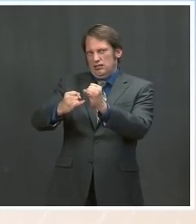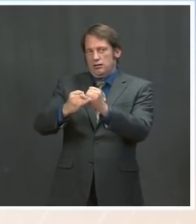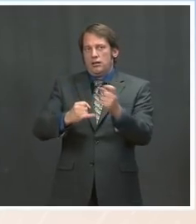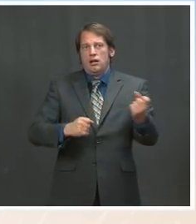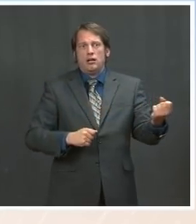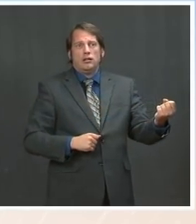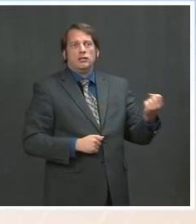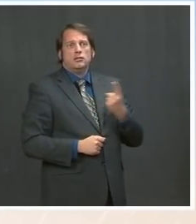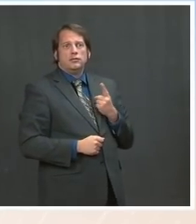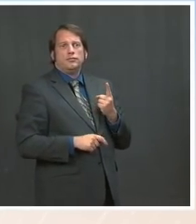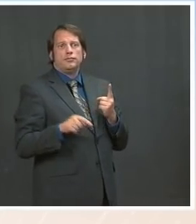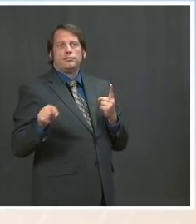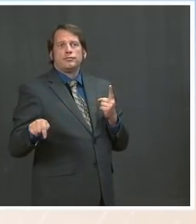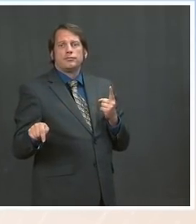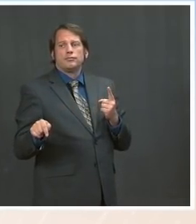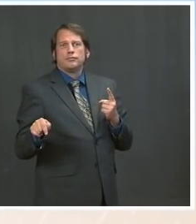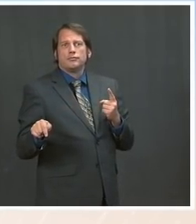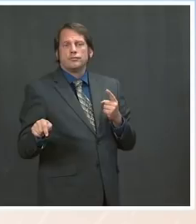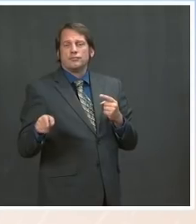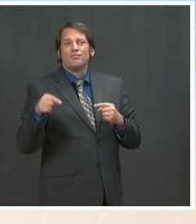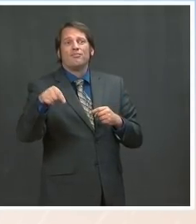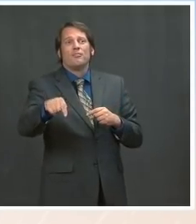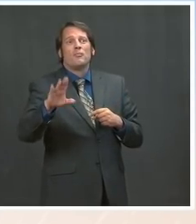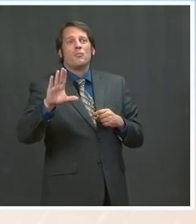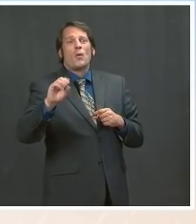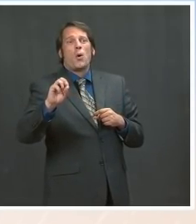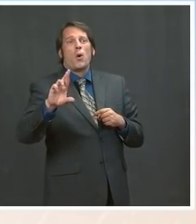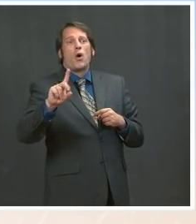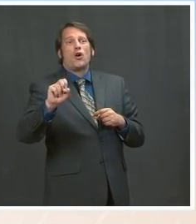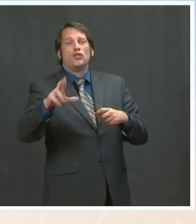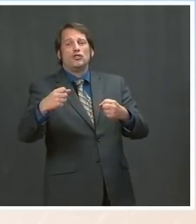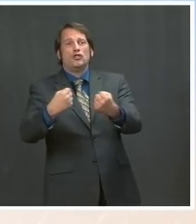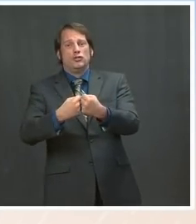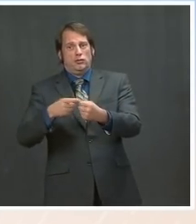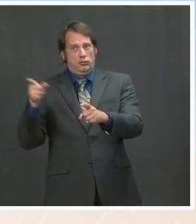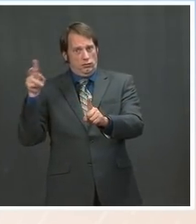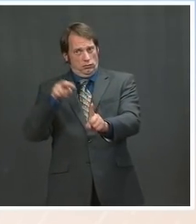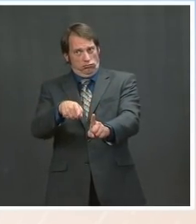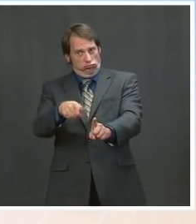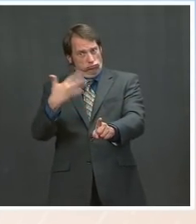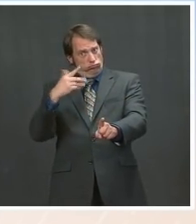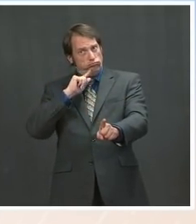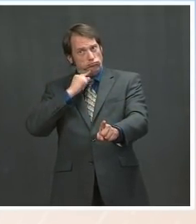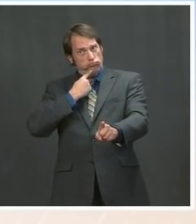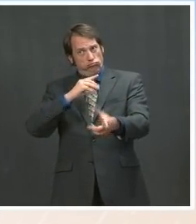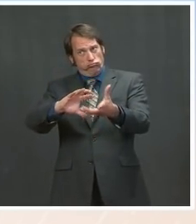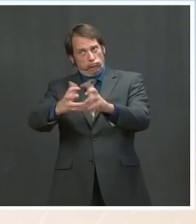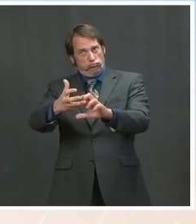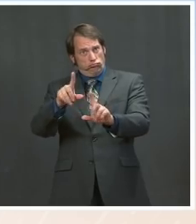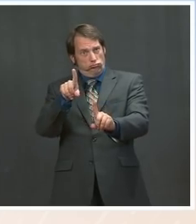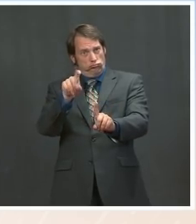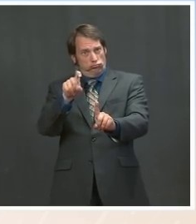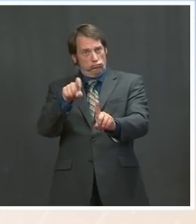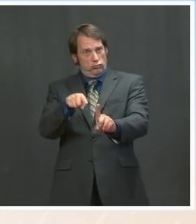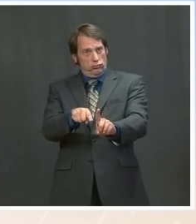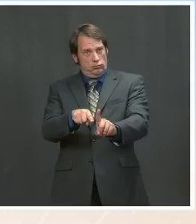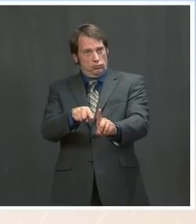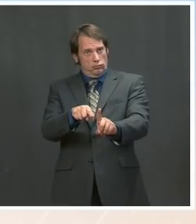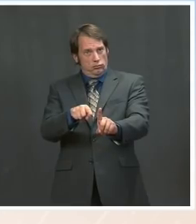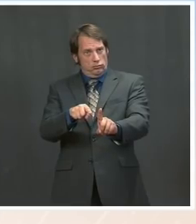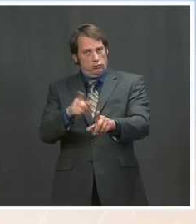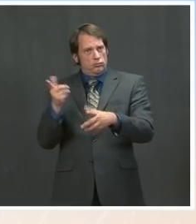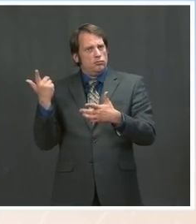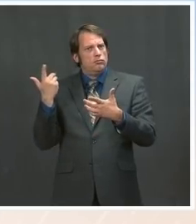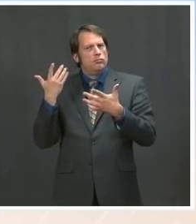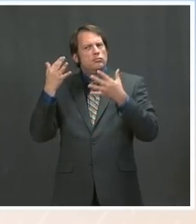crisis this weekend — what role has that played in decision-making around the refugee cap? Ms. Sure. Well, if I walk you back